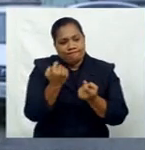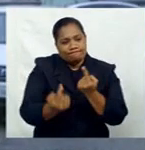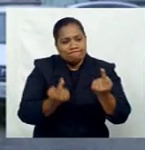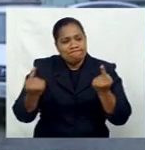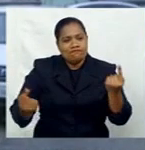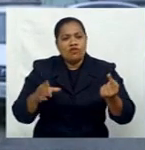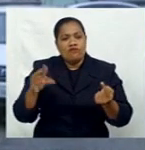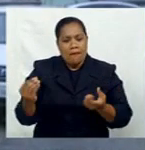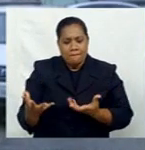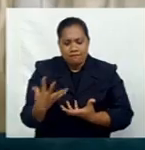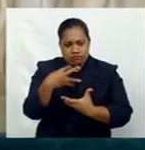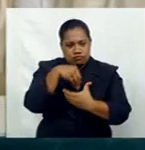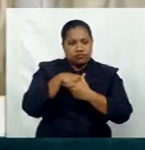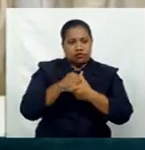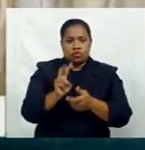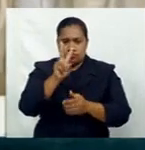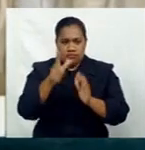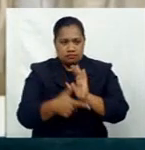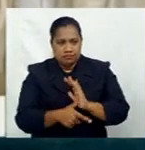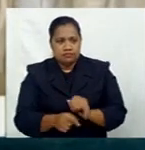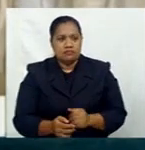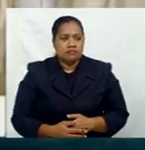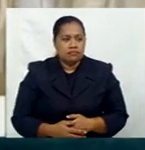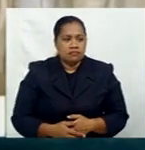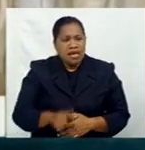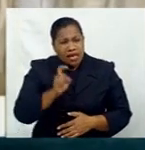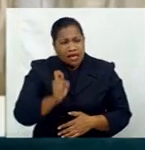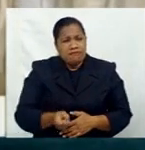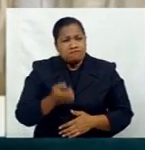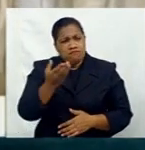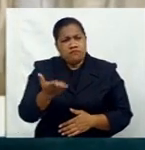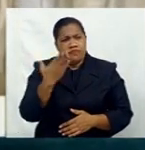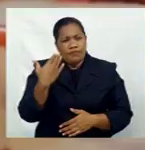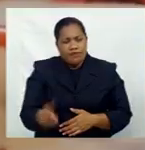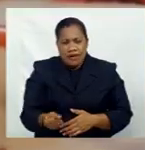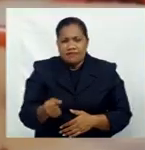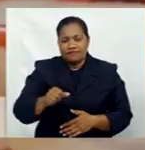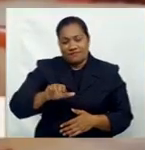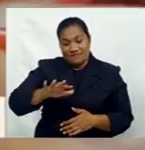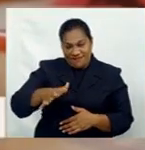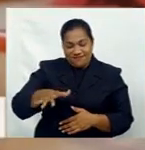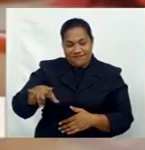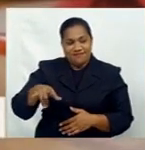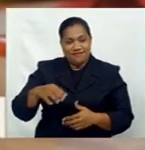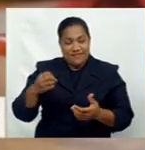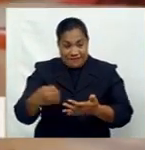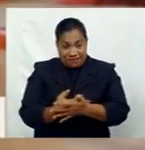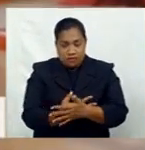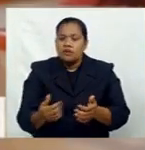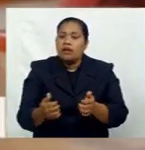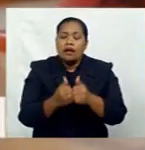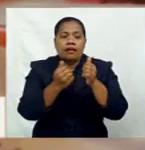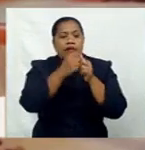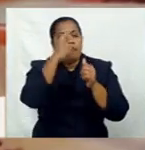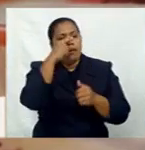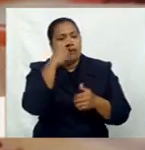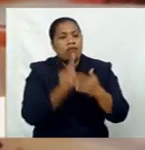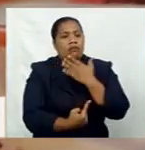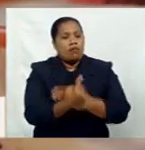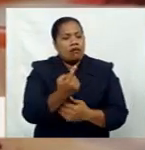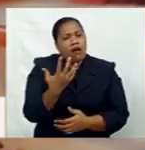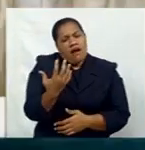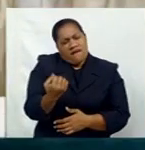infected twice. That if you've had a very mild or asymptomatic infection, then many people may have